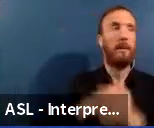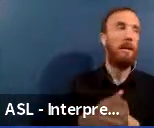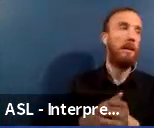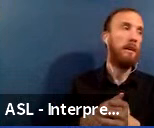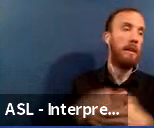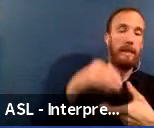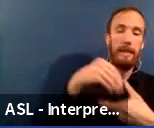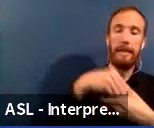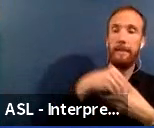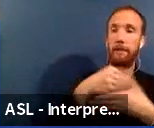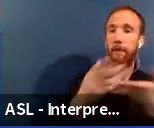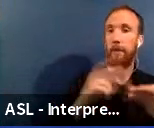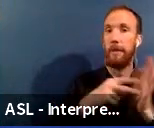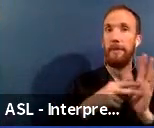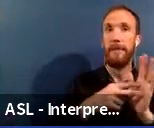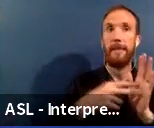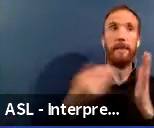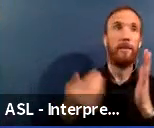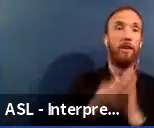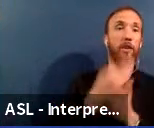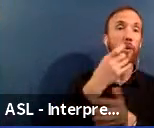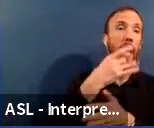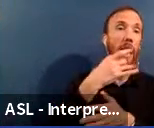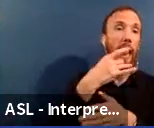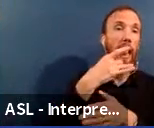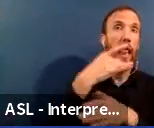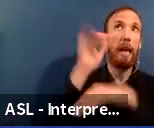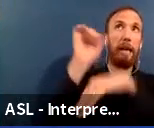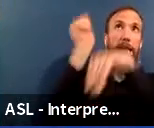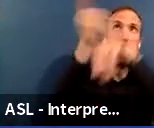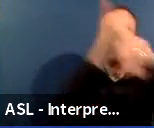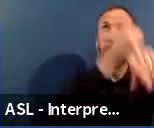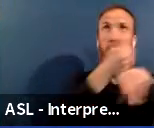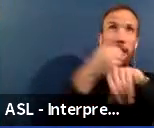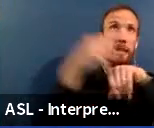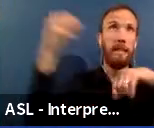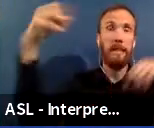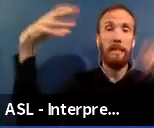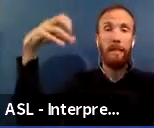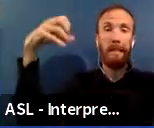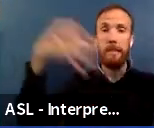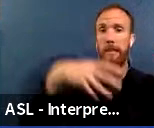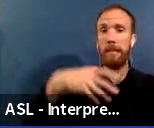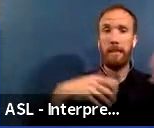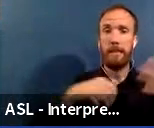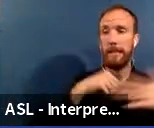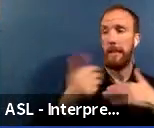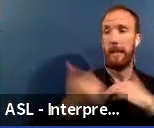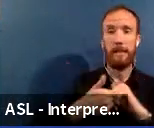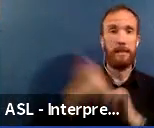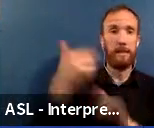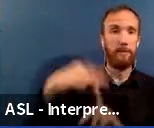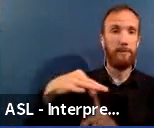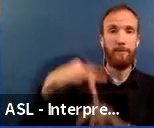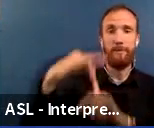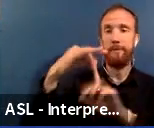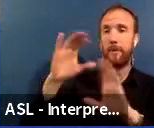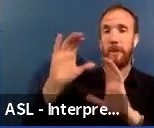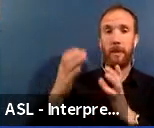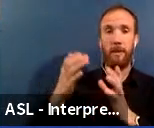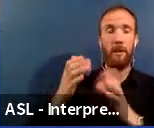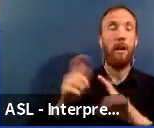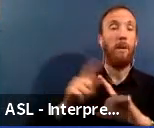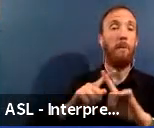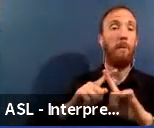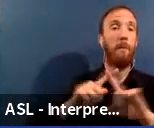lighting upgrades. Um, um, again, it's not its own separate category, but when we have a